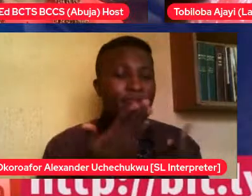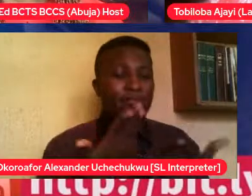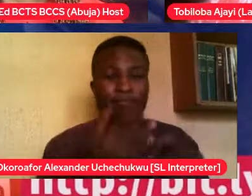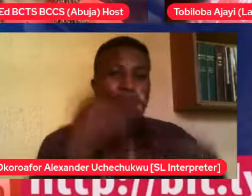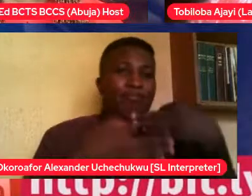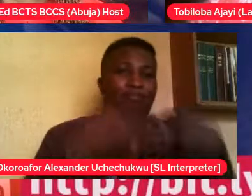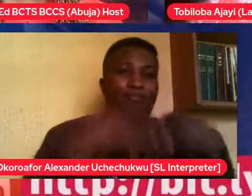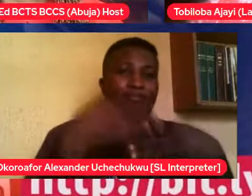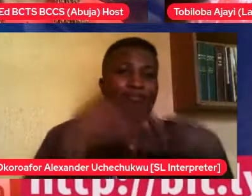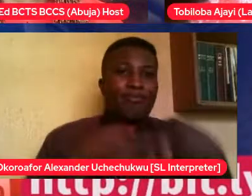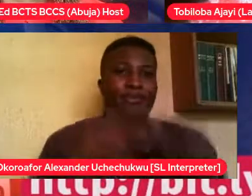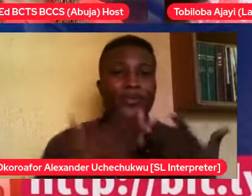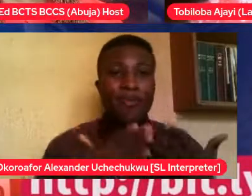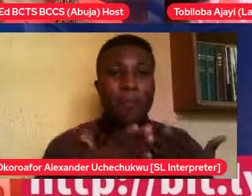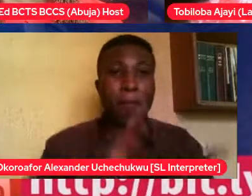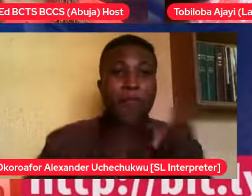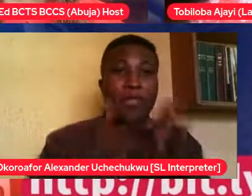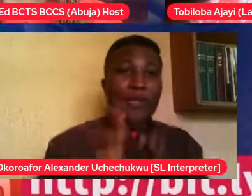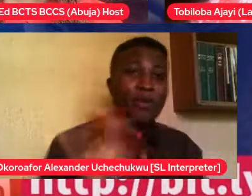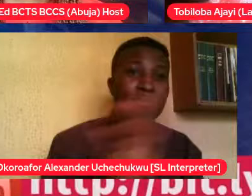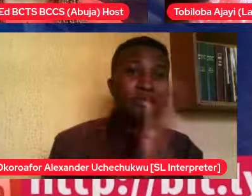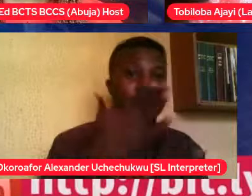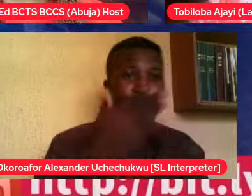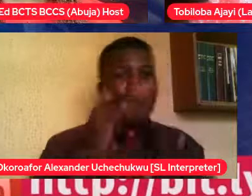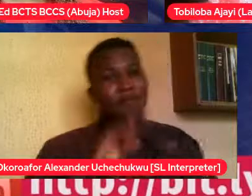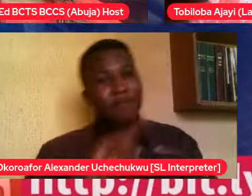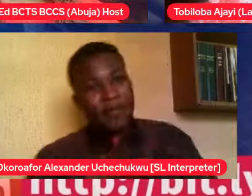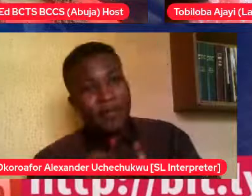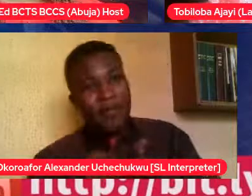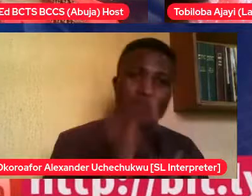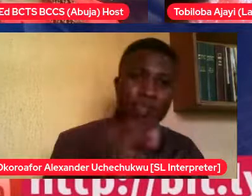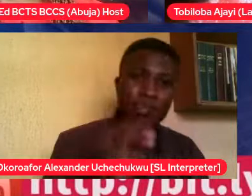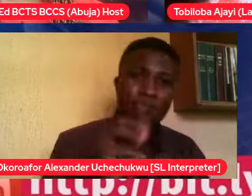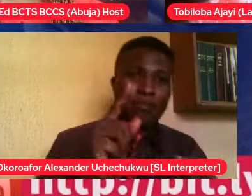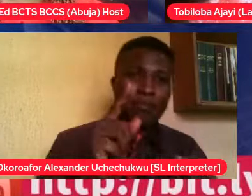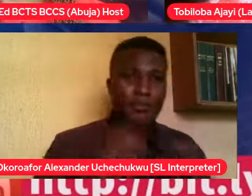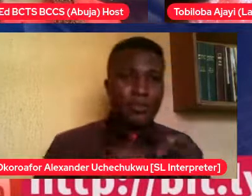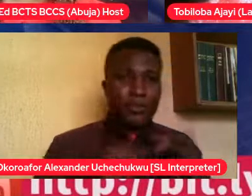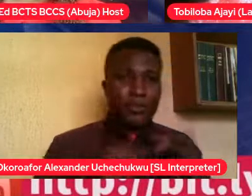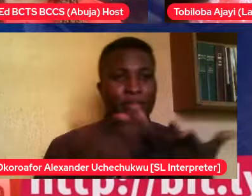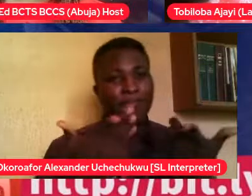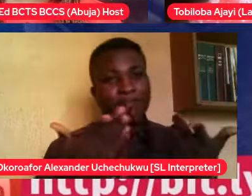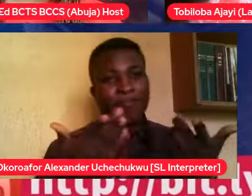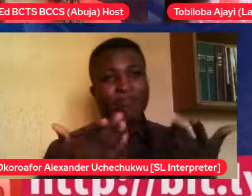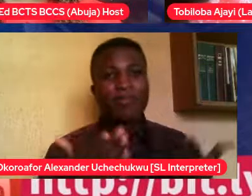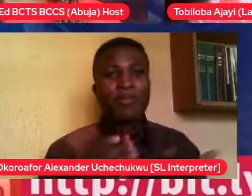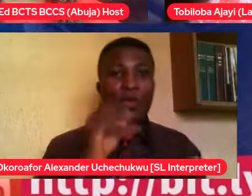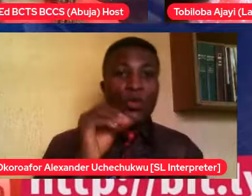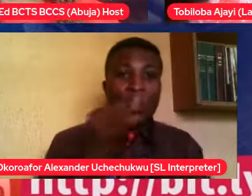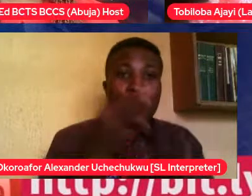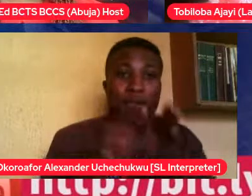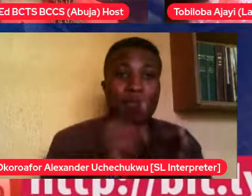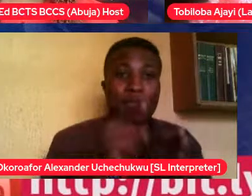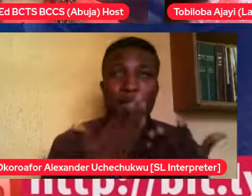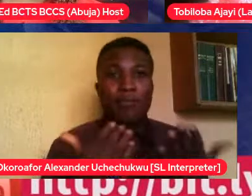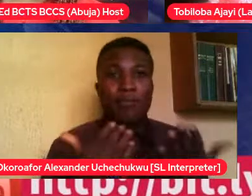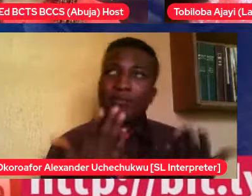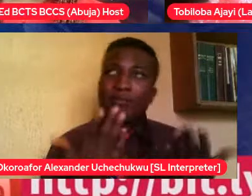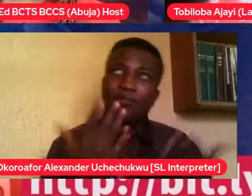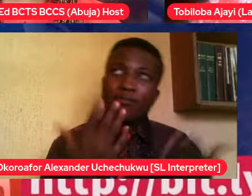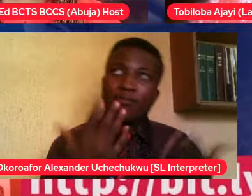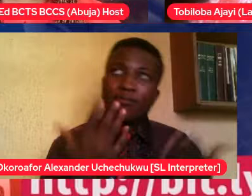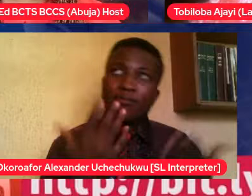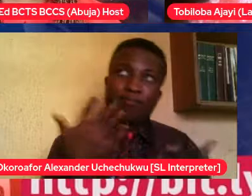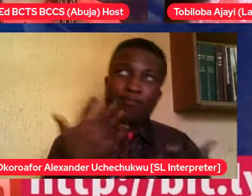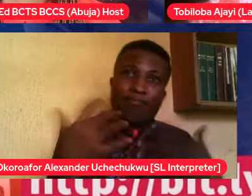so that if they are battling with these emotions, you are the first person they'll come to and if you become the first person they come to, it's easy to